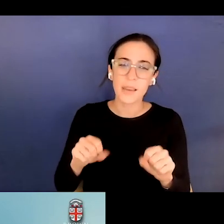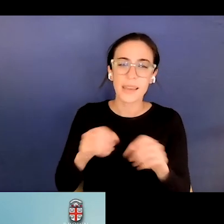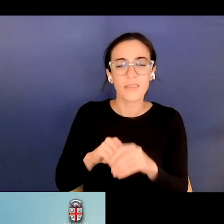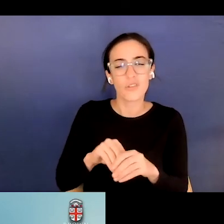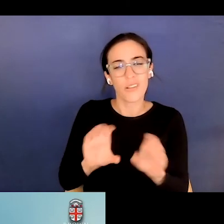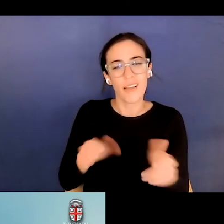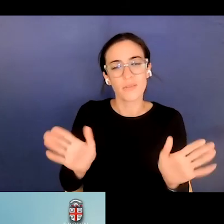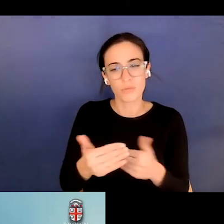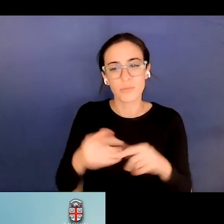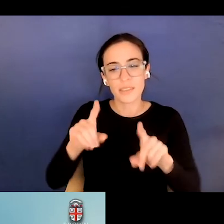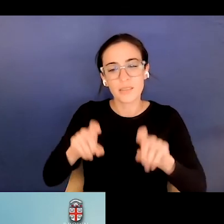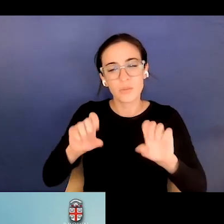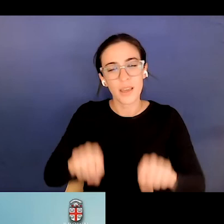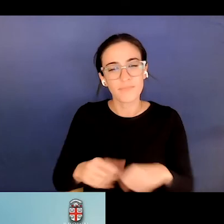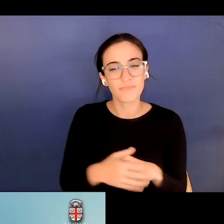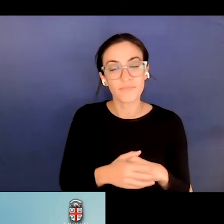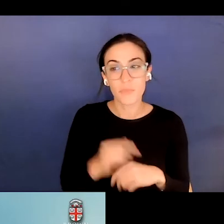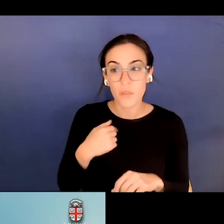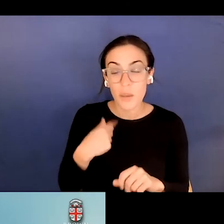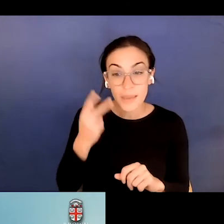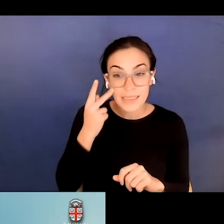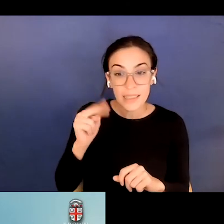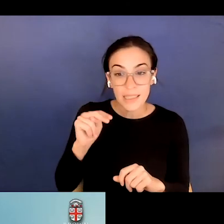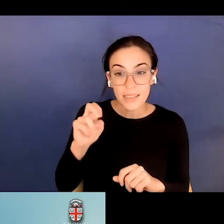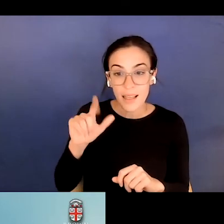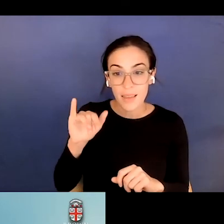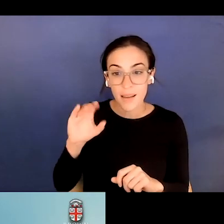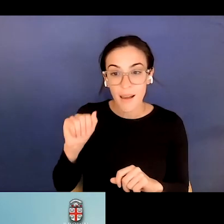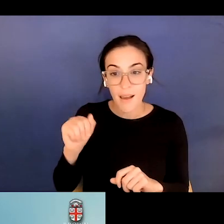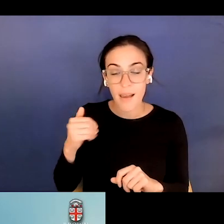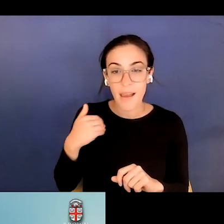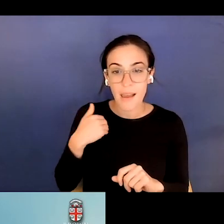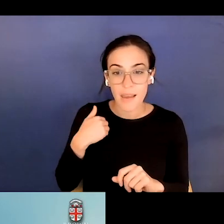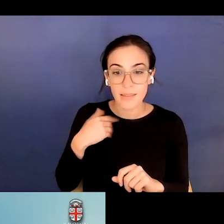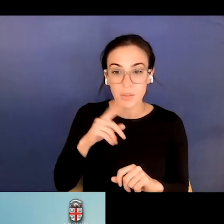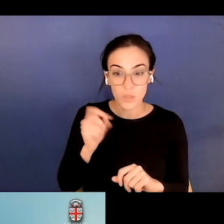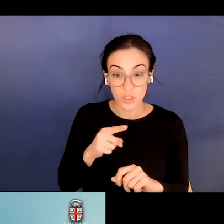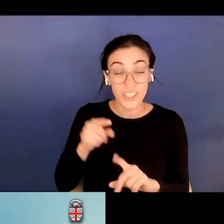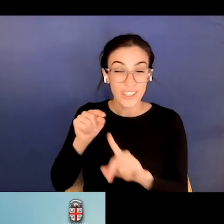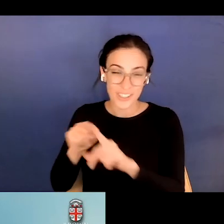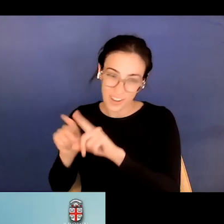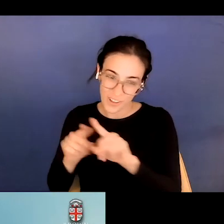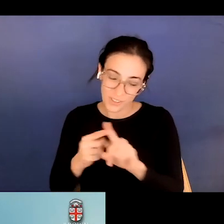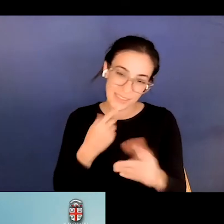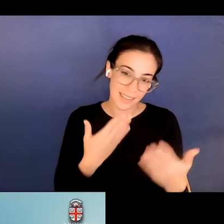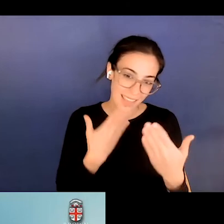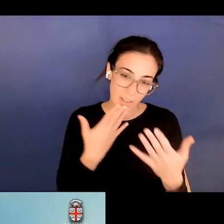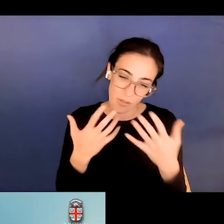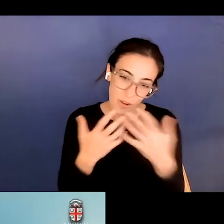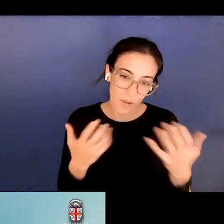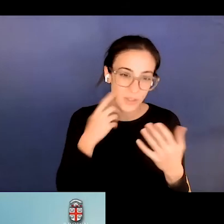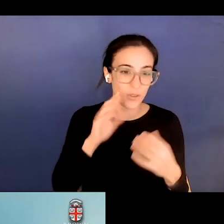Right. All right. I see that Nellica has written. First of all, she also thanks you very much for your talk,